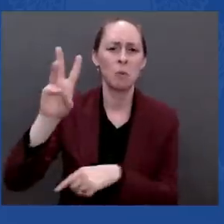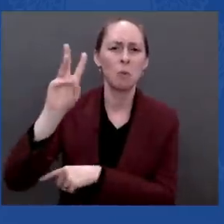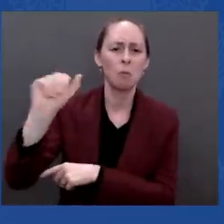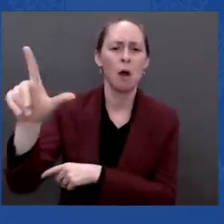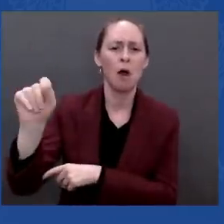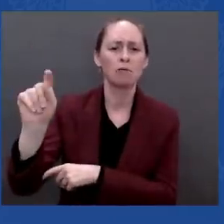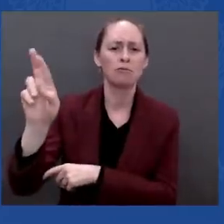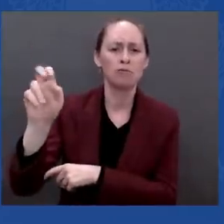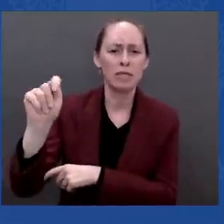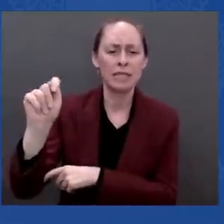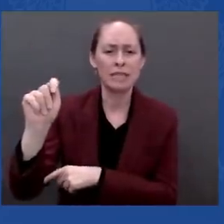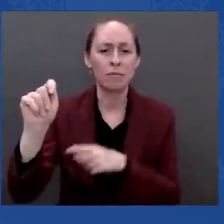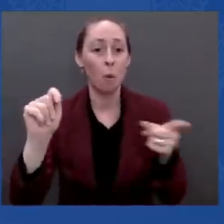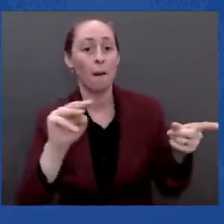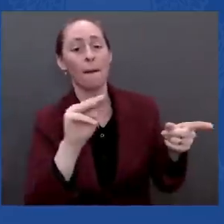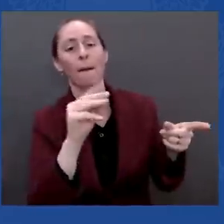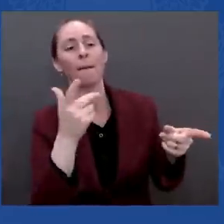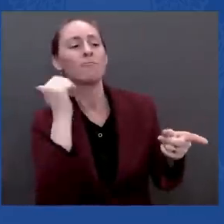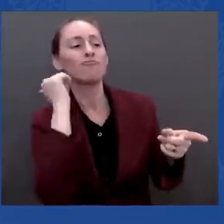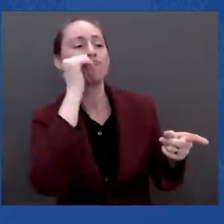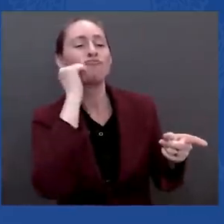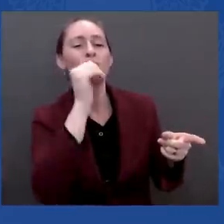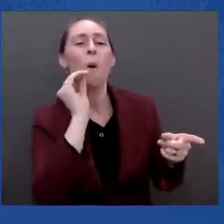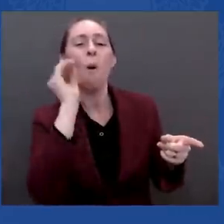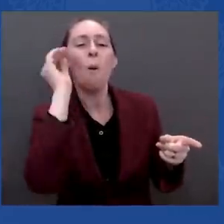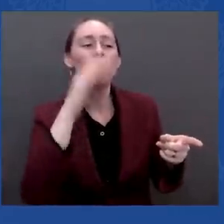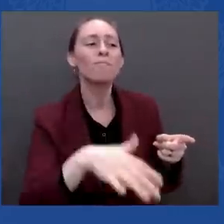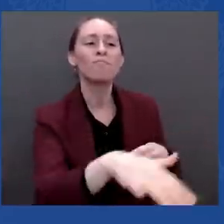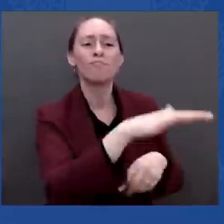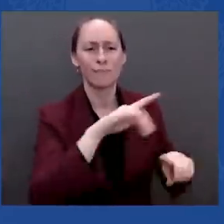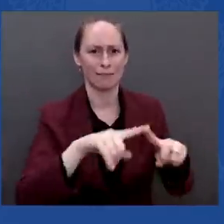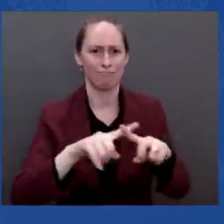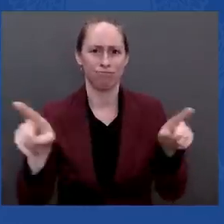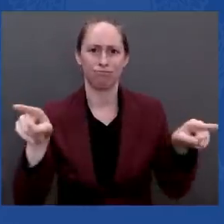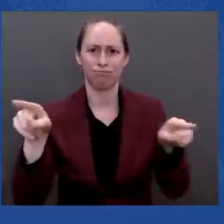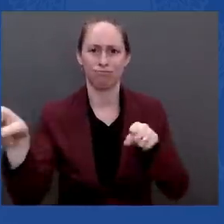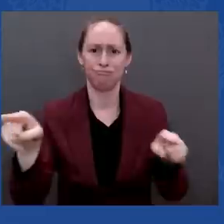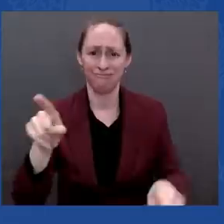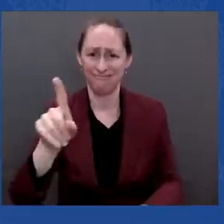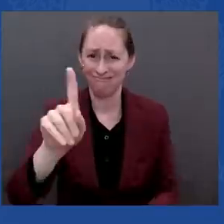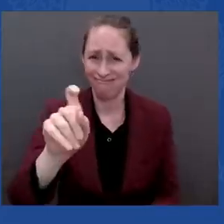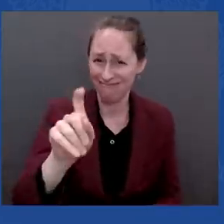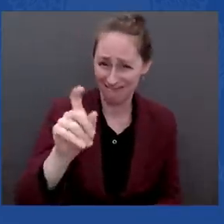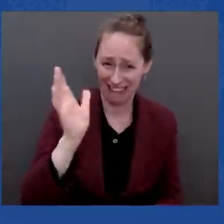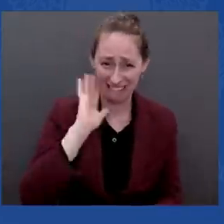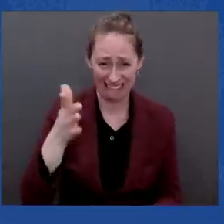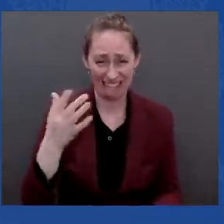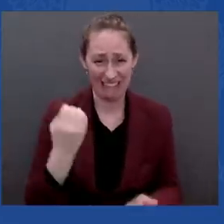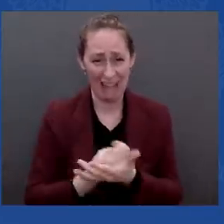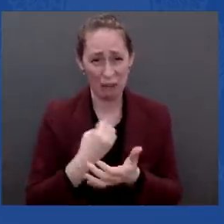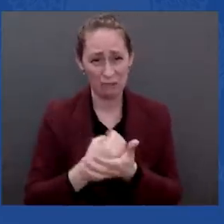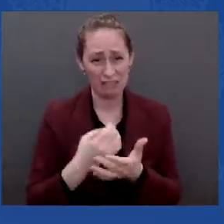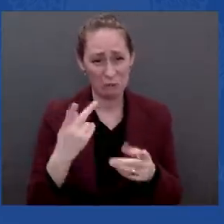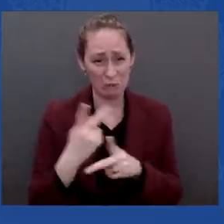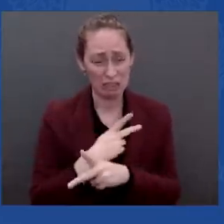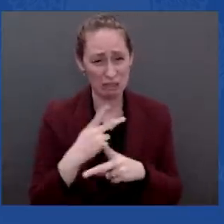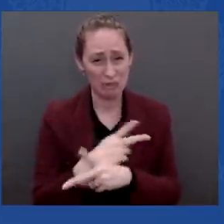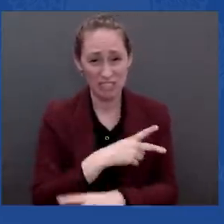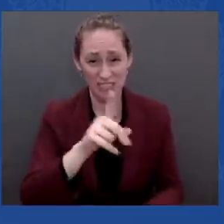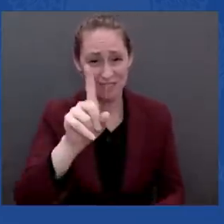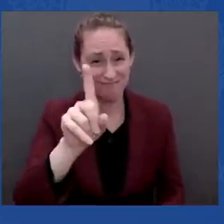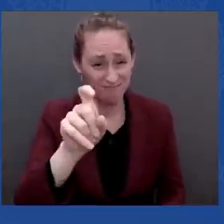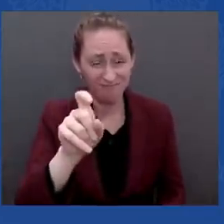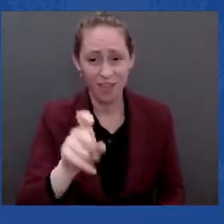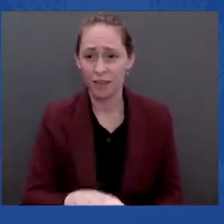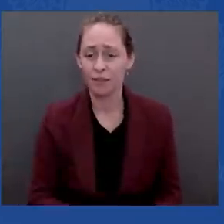economically painful is it going to get for people in this country? And I do have one more question. First of all, there's no